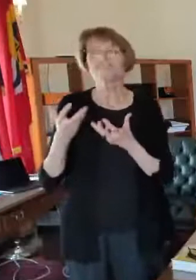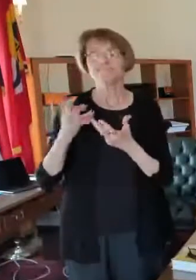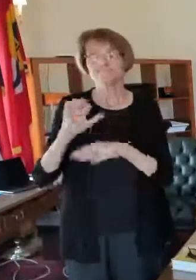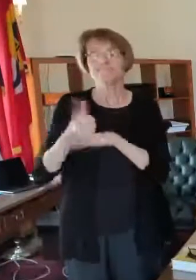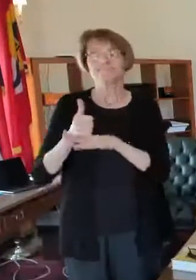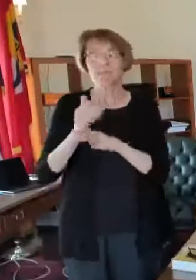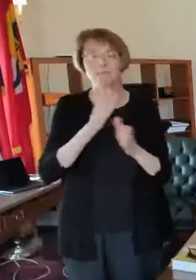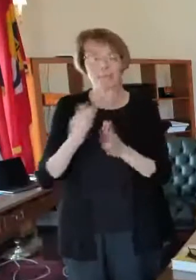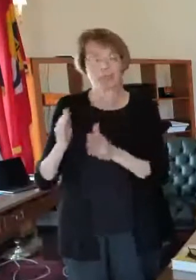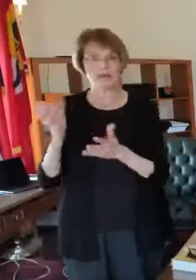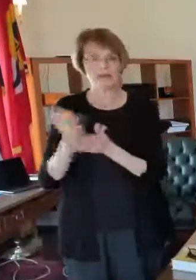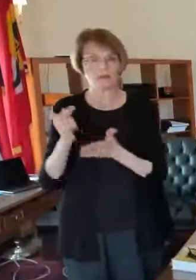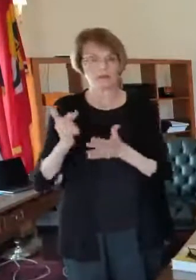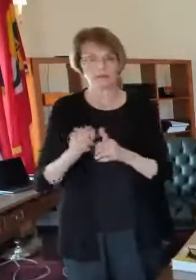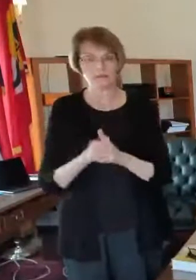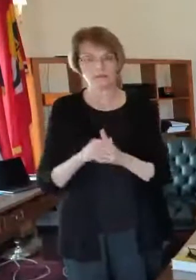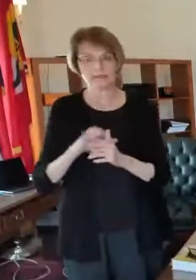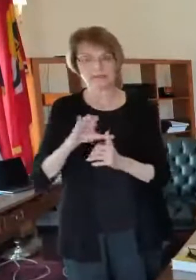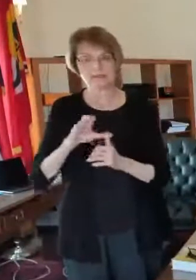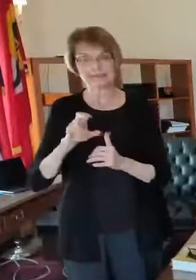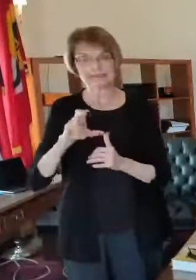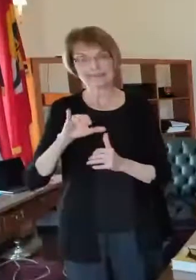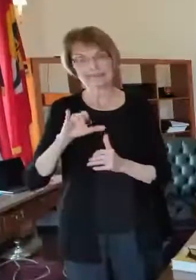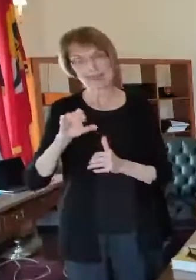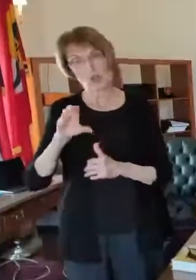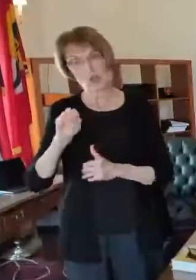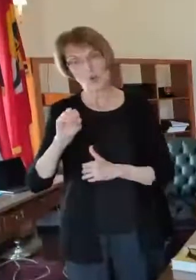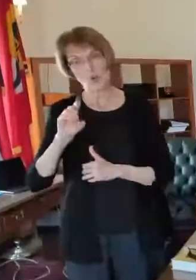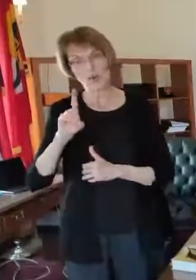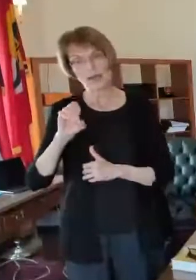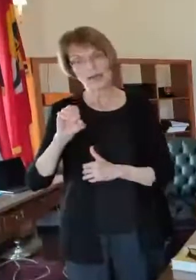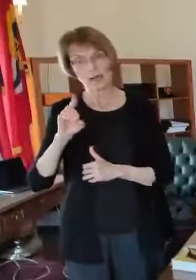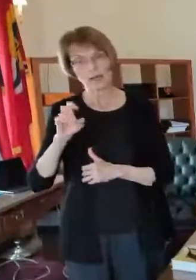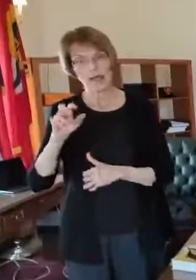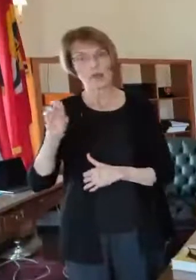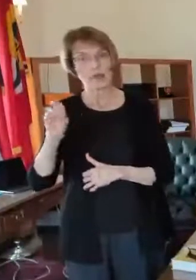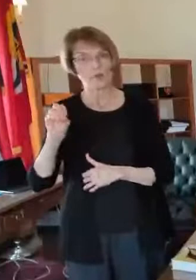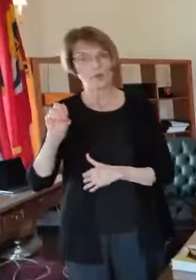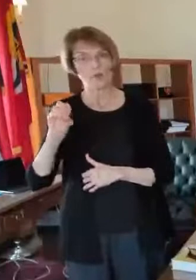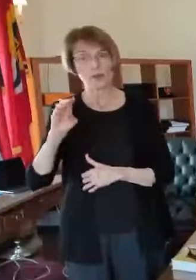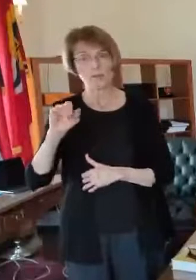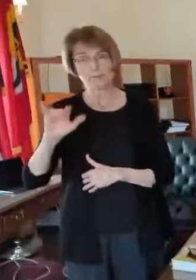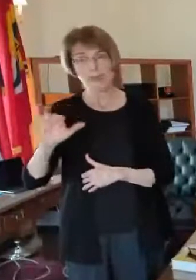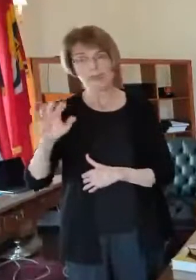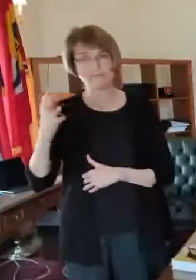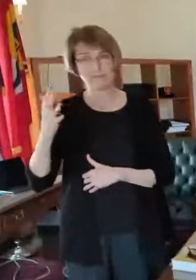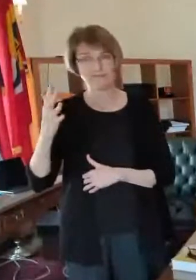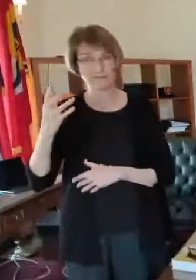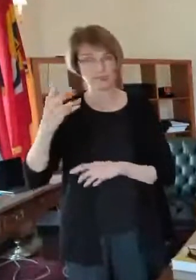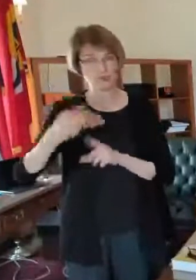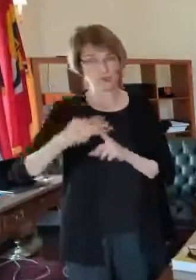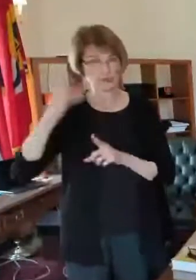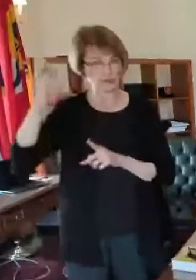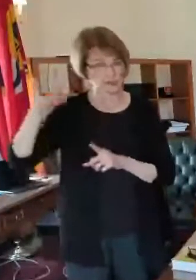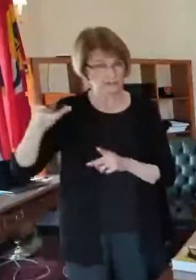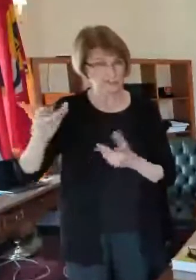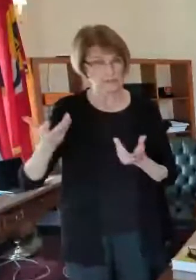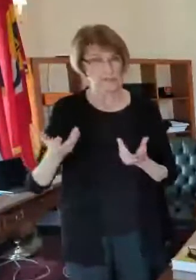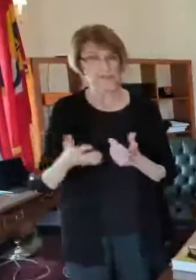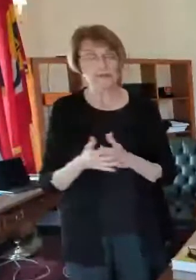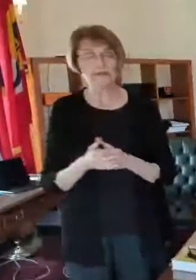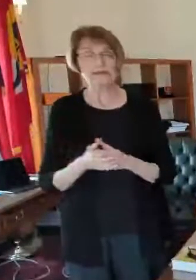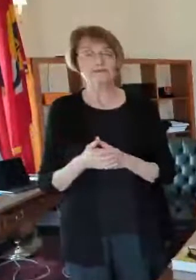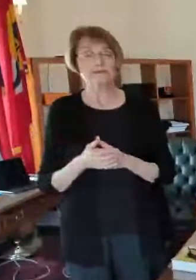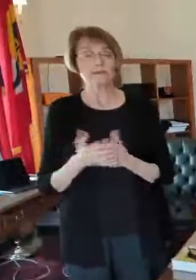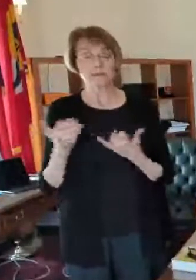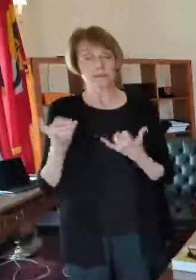now cinco de mayo that's may the fifth um that's two months from now uh i i